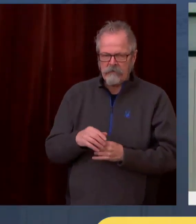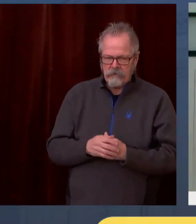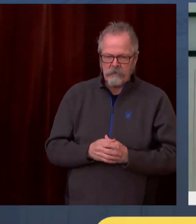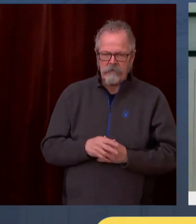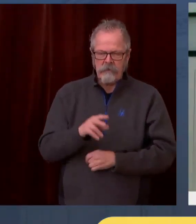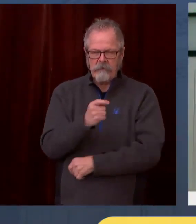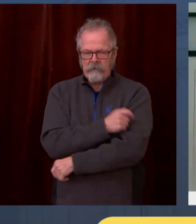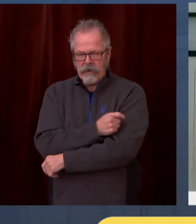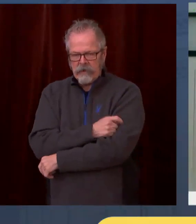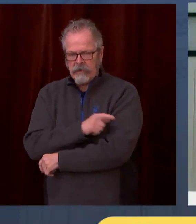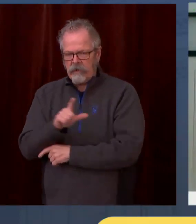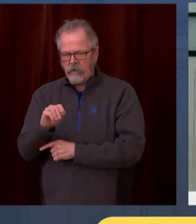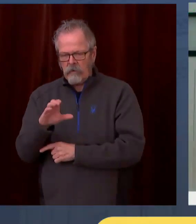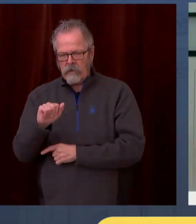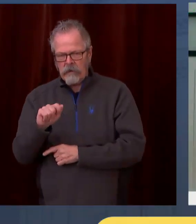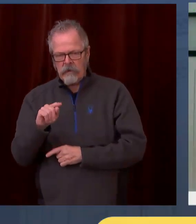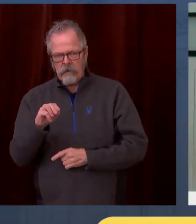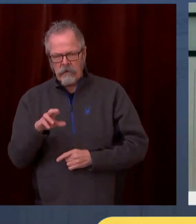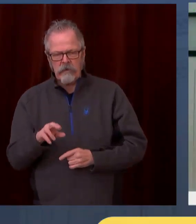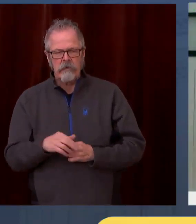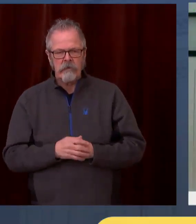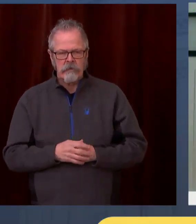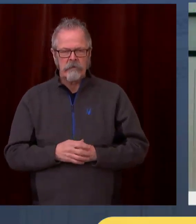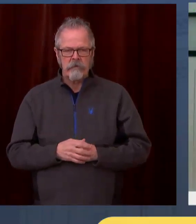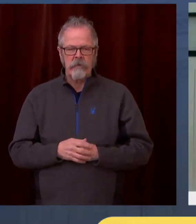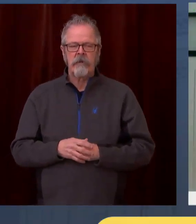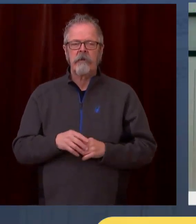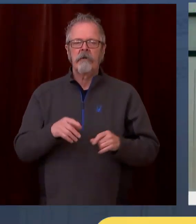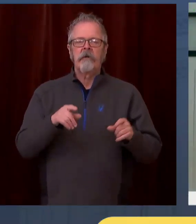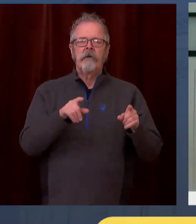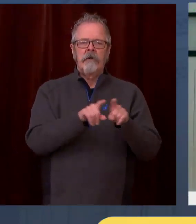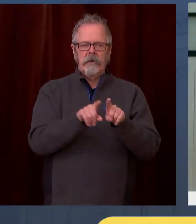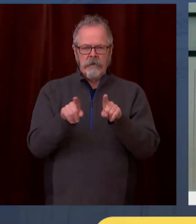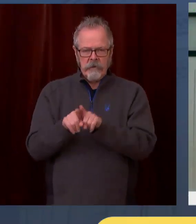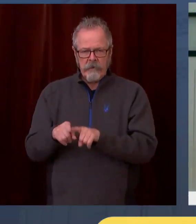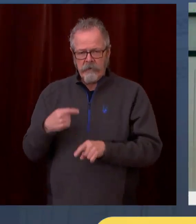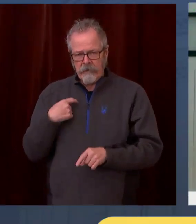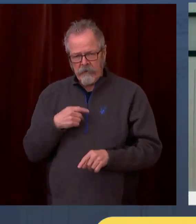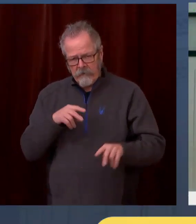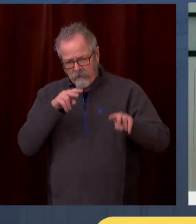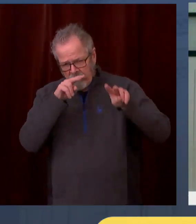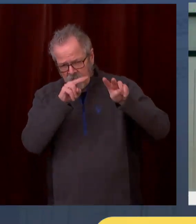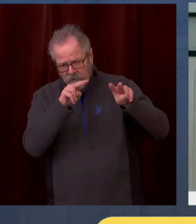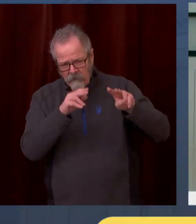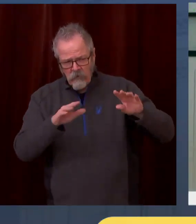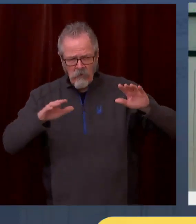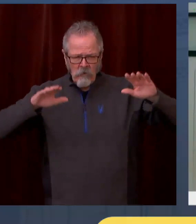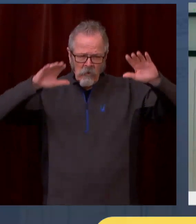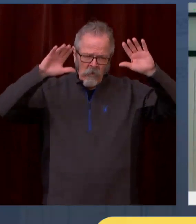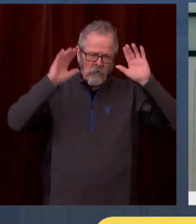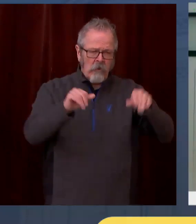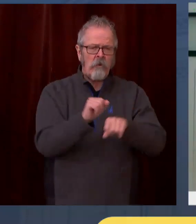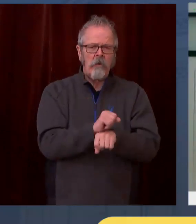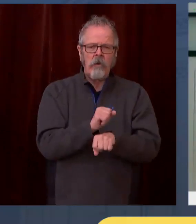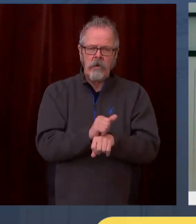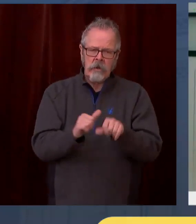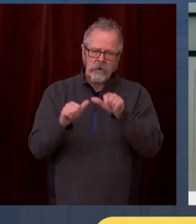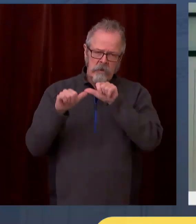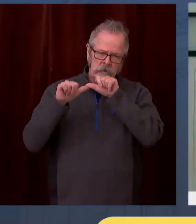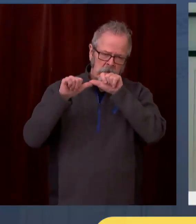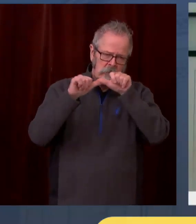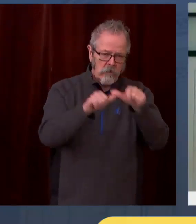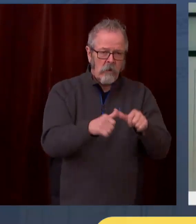continue the great work that is underway, improving the efficiency and the patient experience of Washingtonians